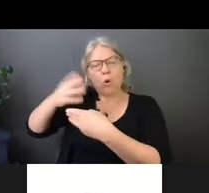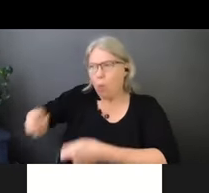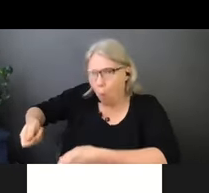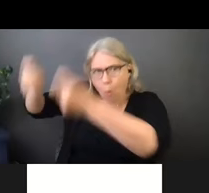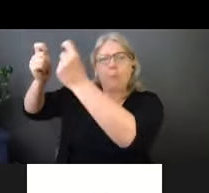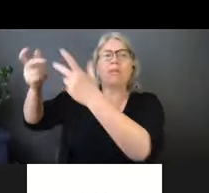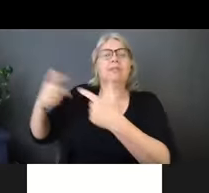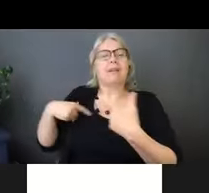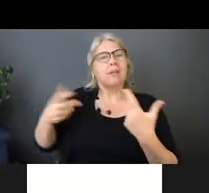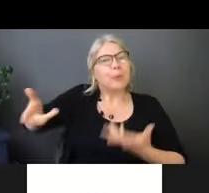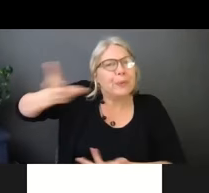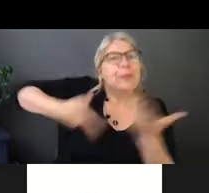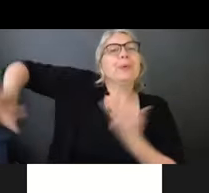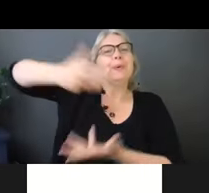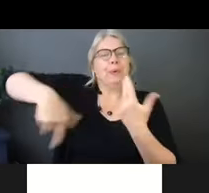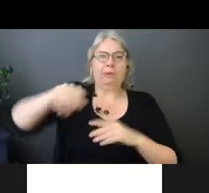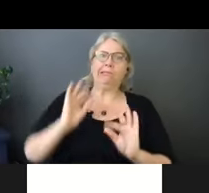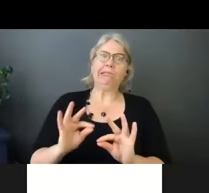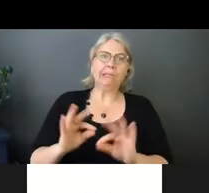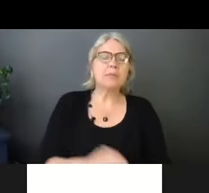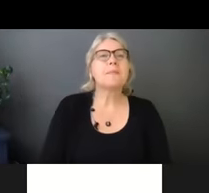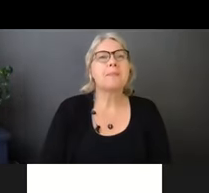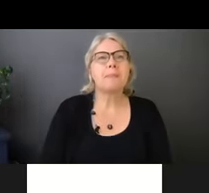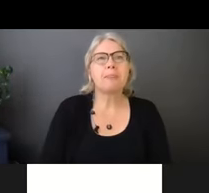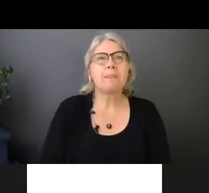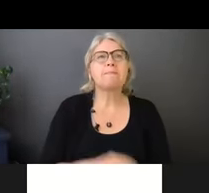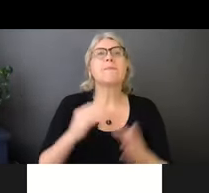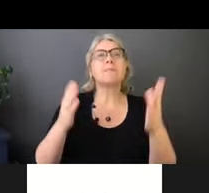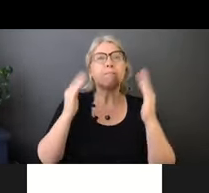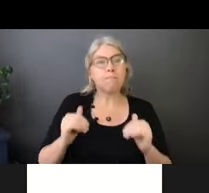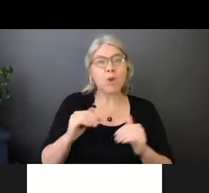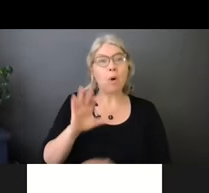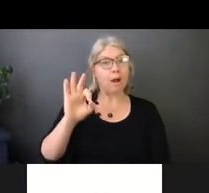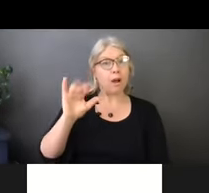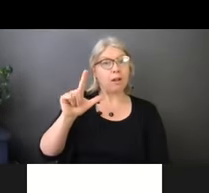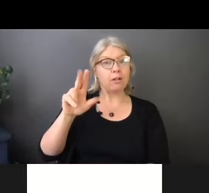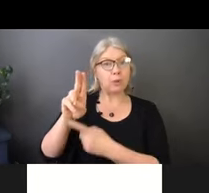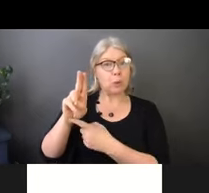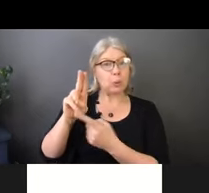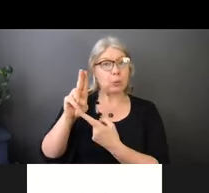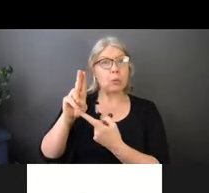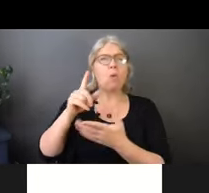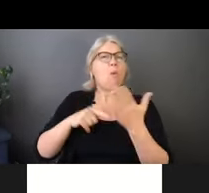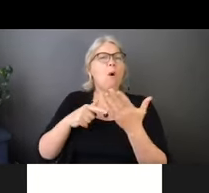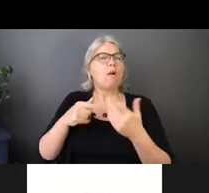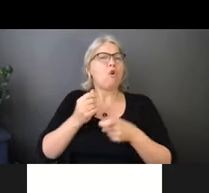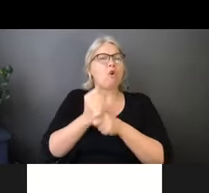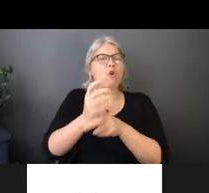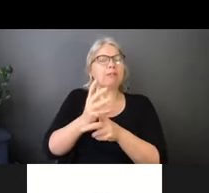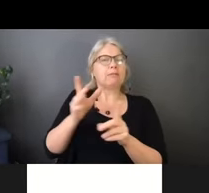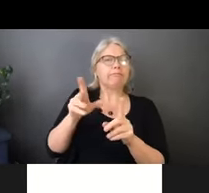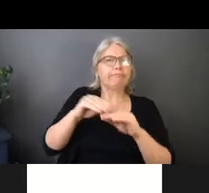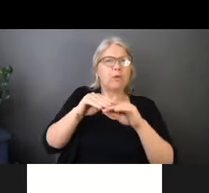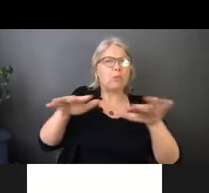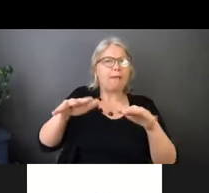So what causes the flu and how is it spread? So type A and type B are the common types of viruses of our flu.